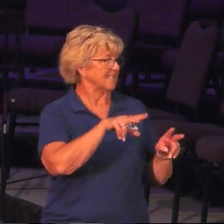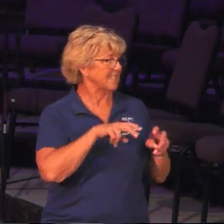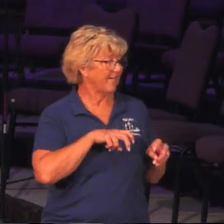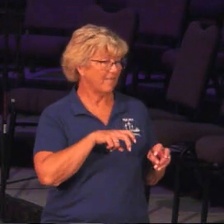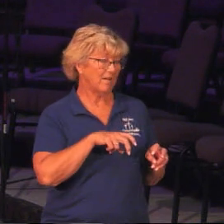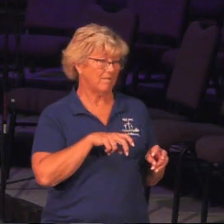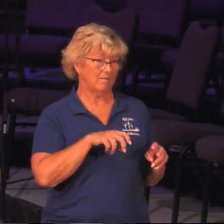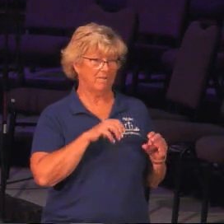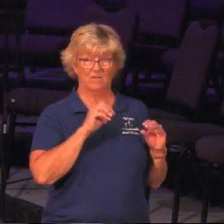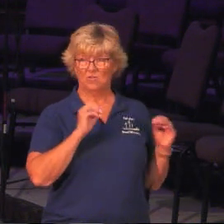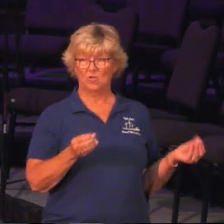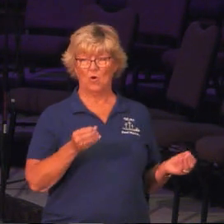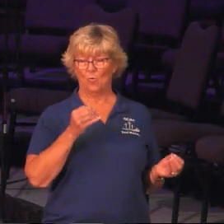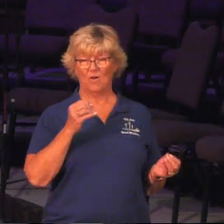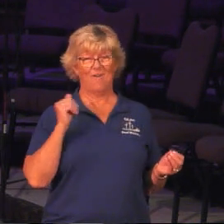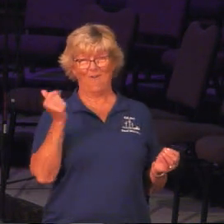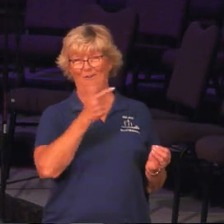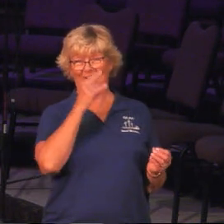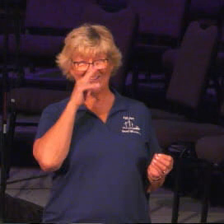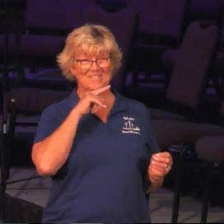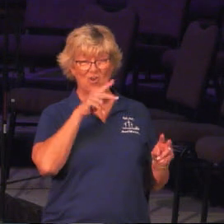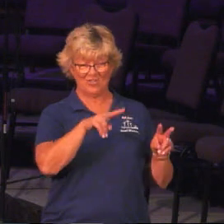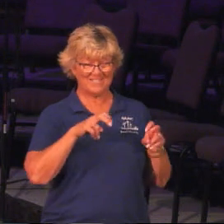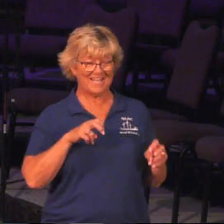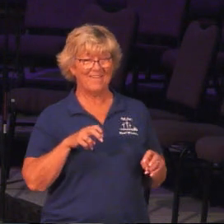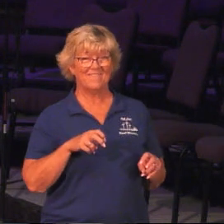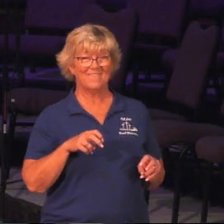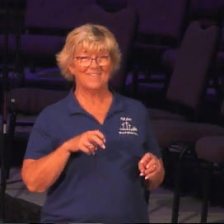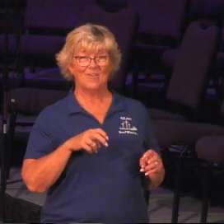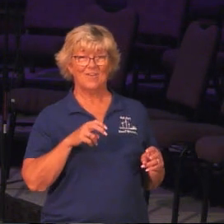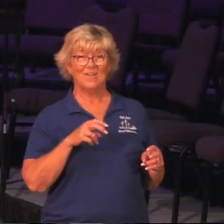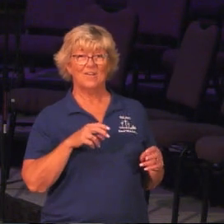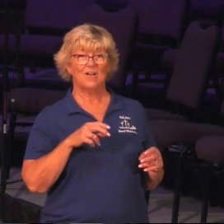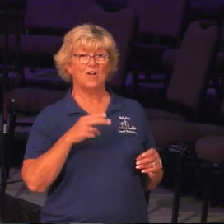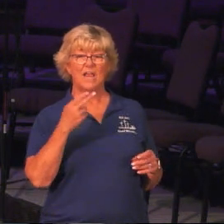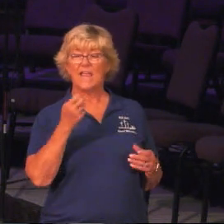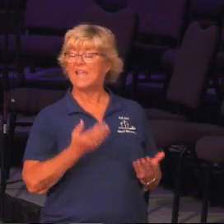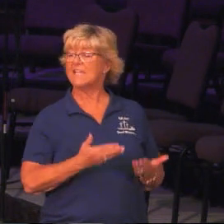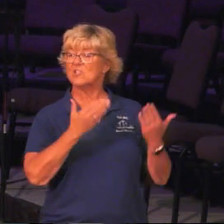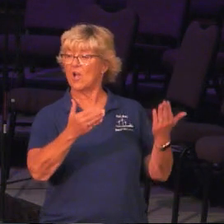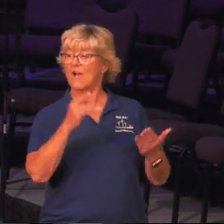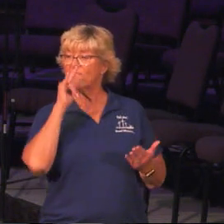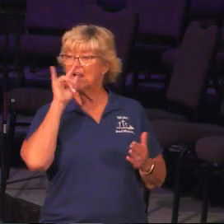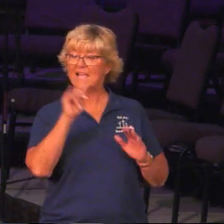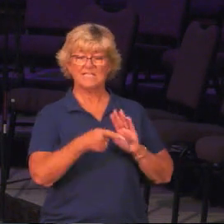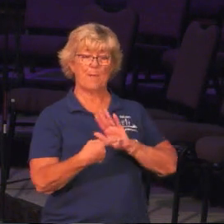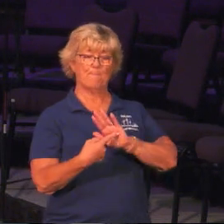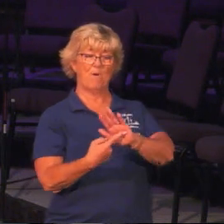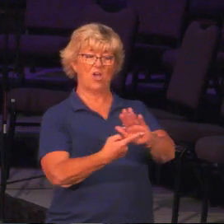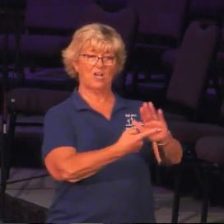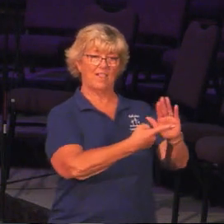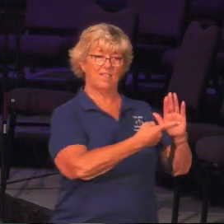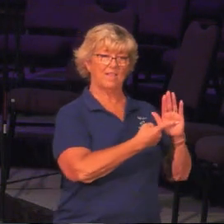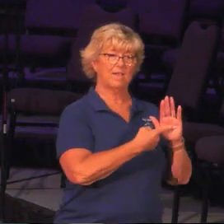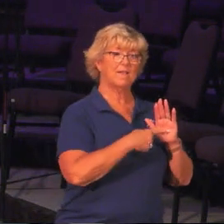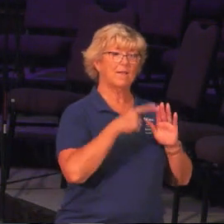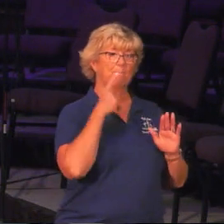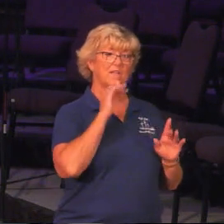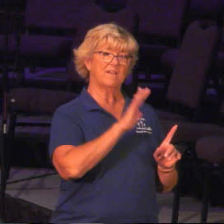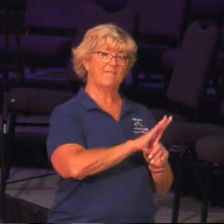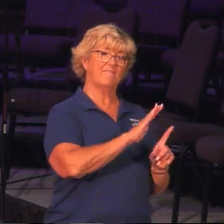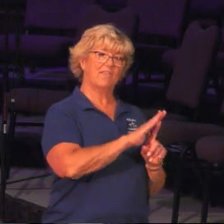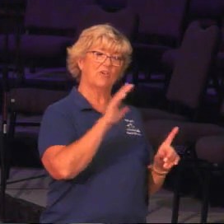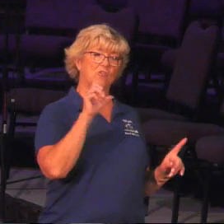I, there's not a kid I know that's not selfish, um, or trusting. No, he's offering the child as a model because of the status of the child.